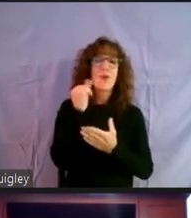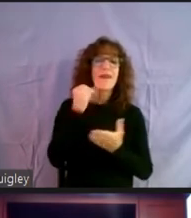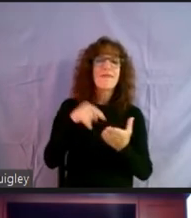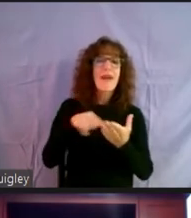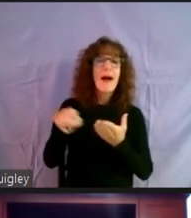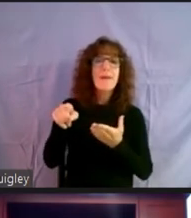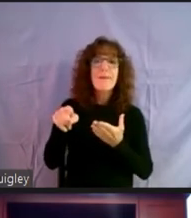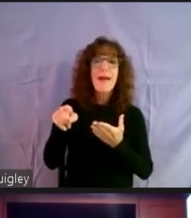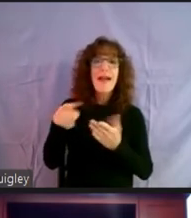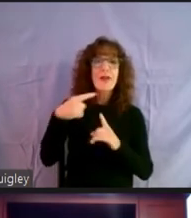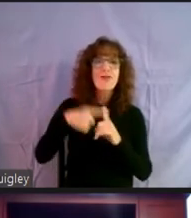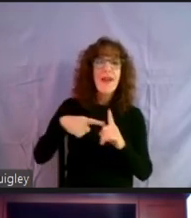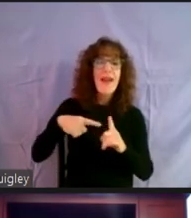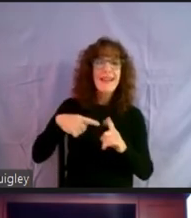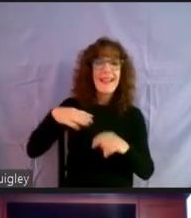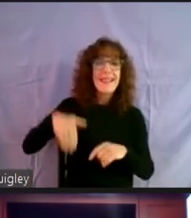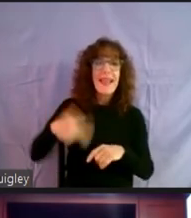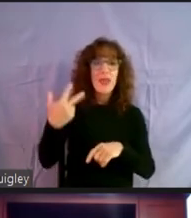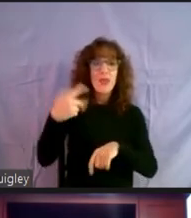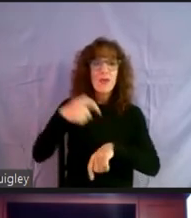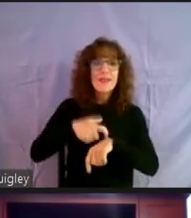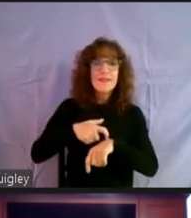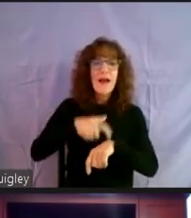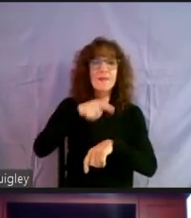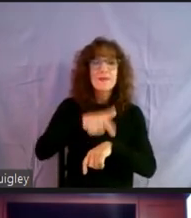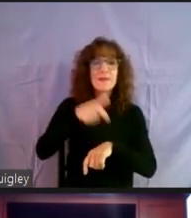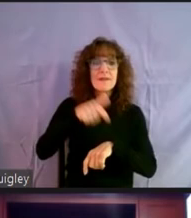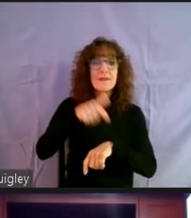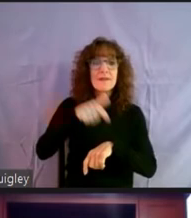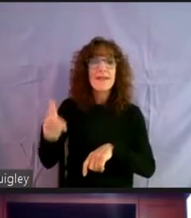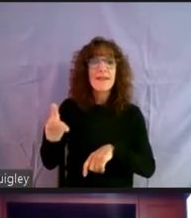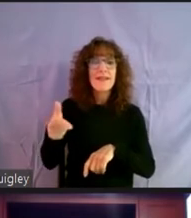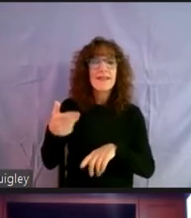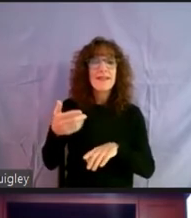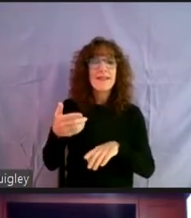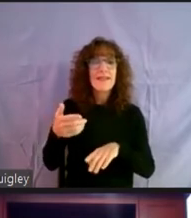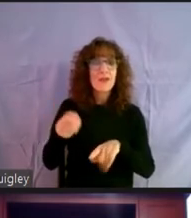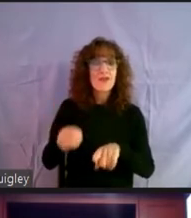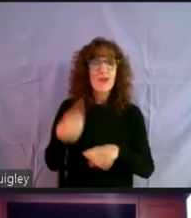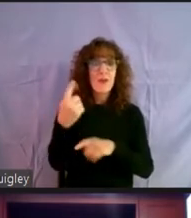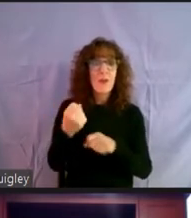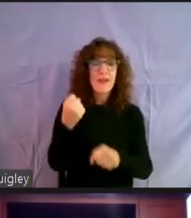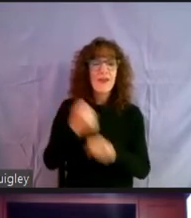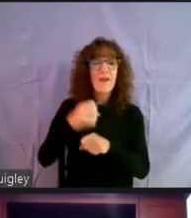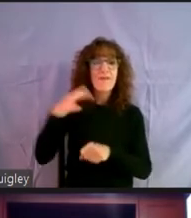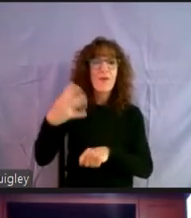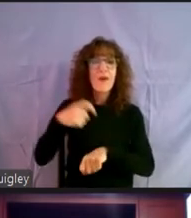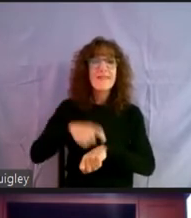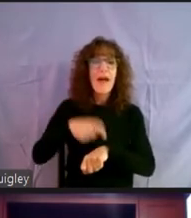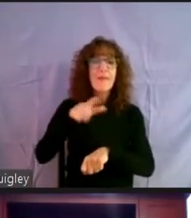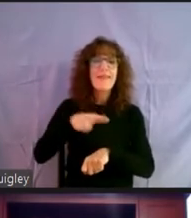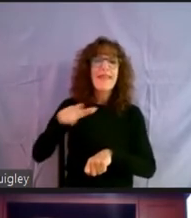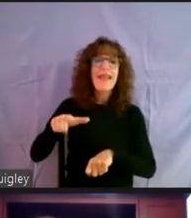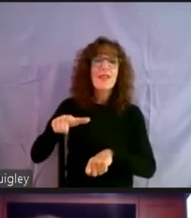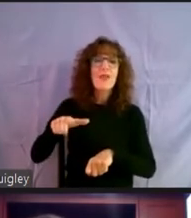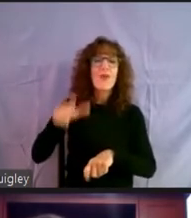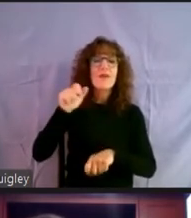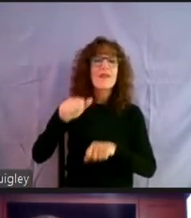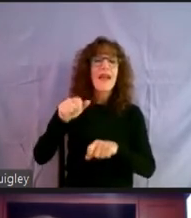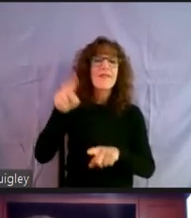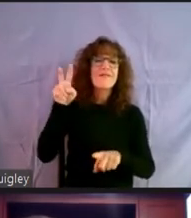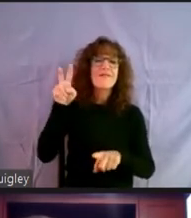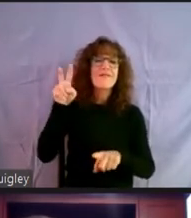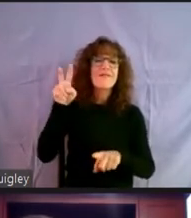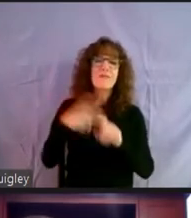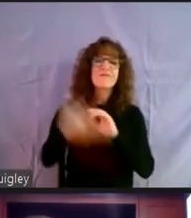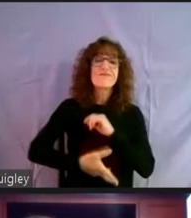late, my rent late three times consecutively, consecutively within the fourth time that landlord has the right, right to follow no